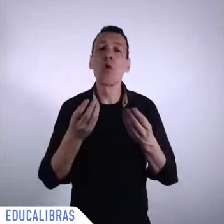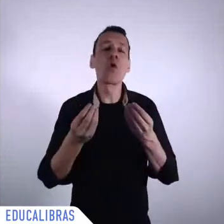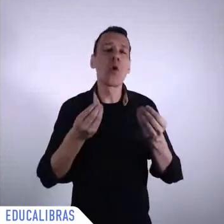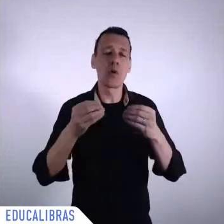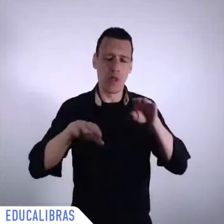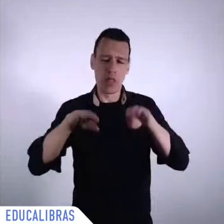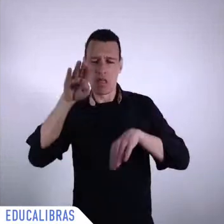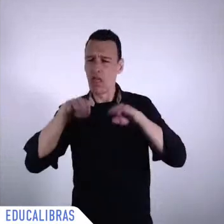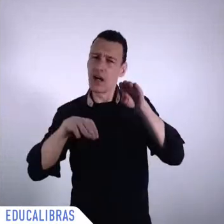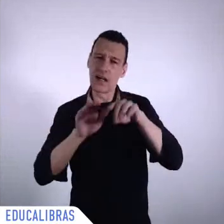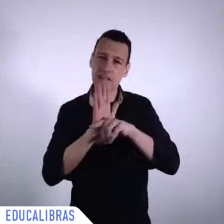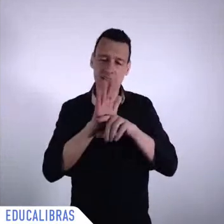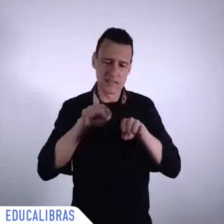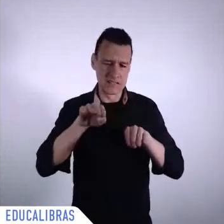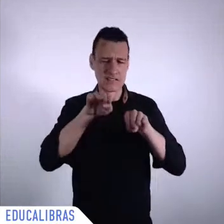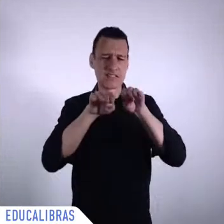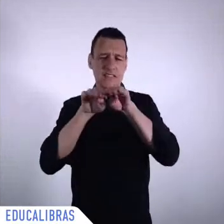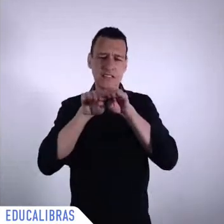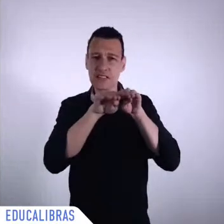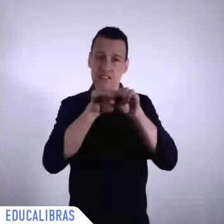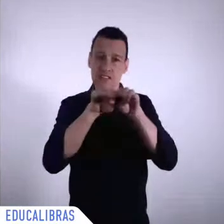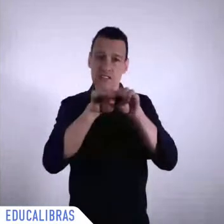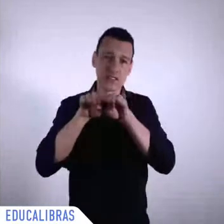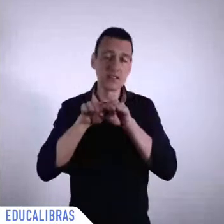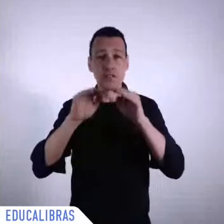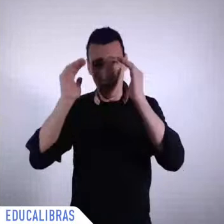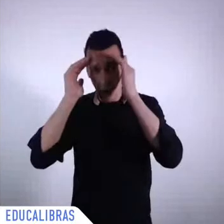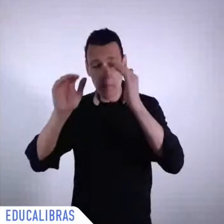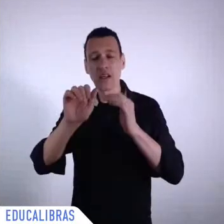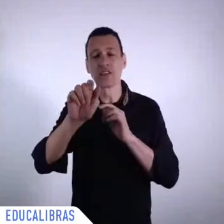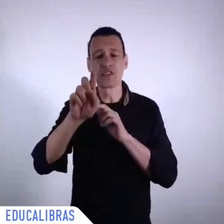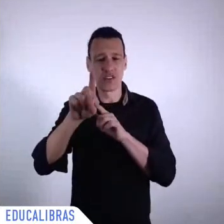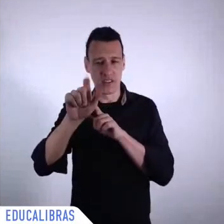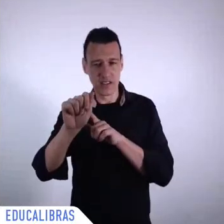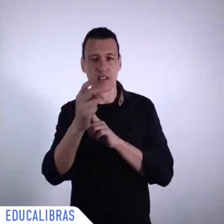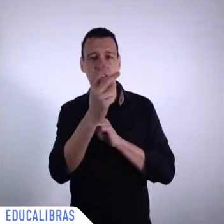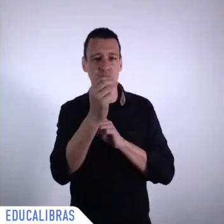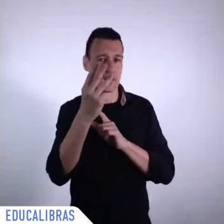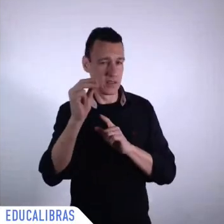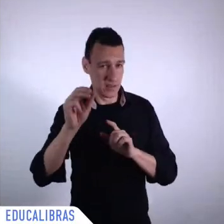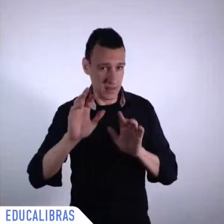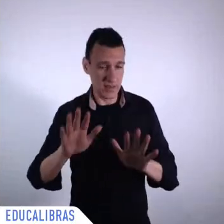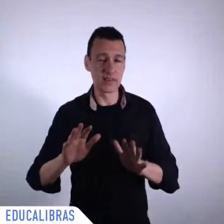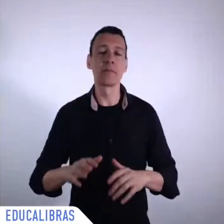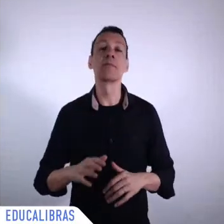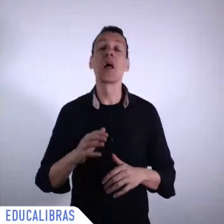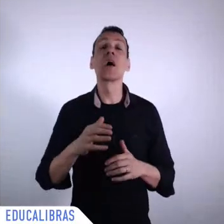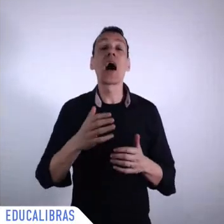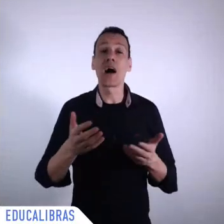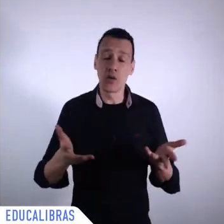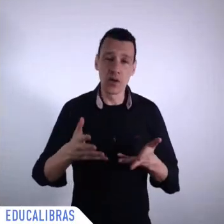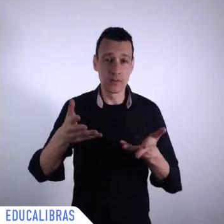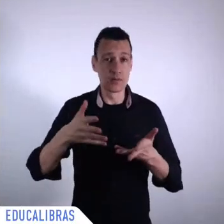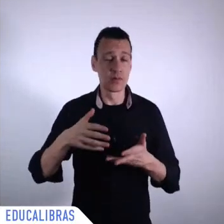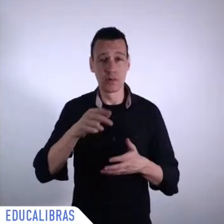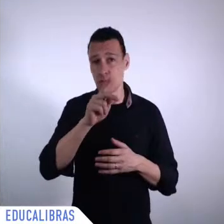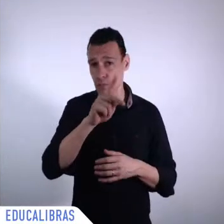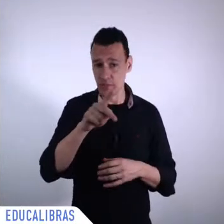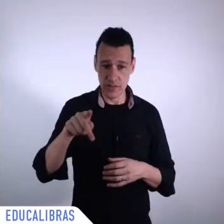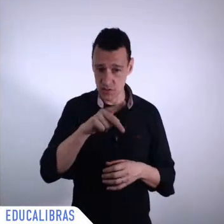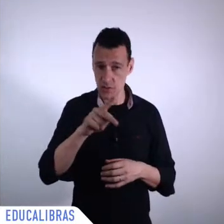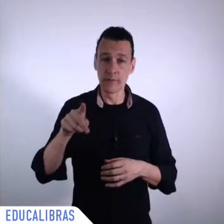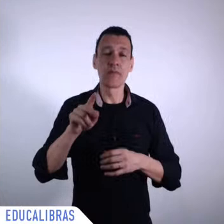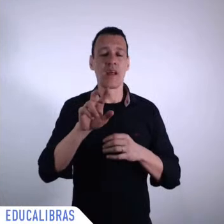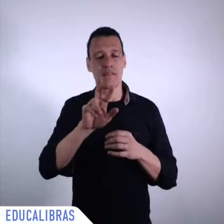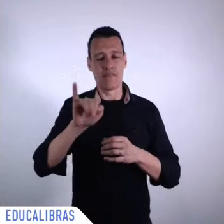on multilateralism and development and how to overcome inequalities and the Agenda 2030. Today, we are going to have the